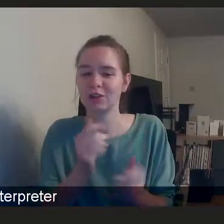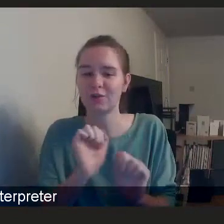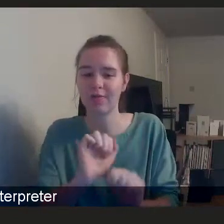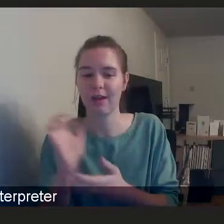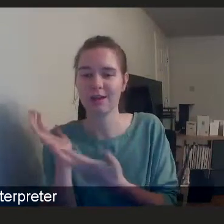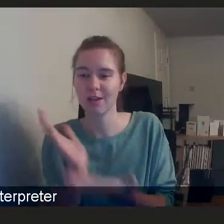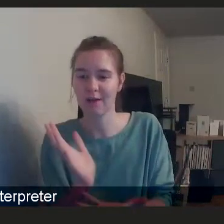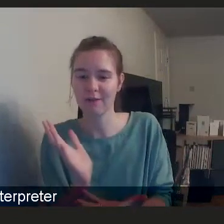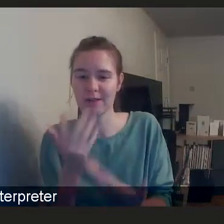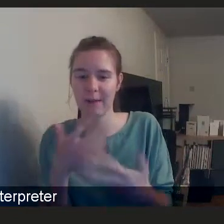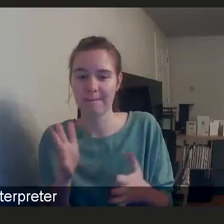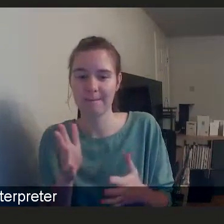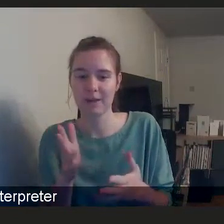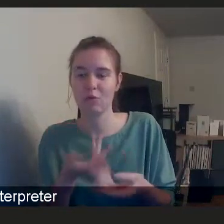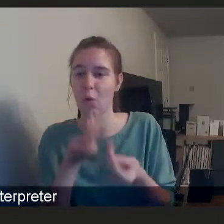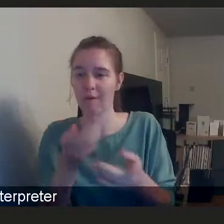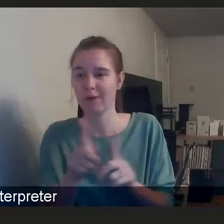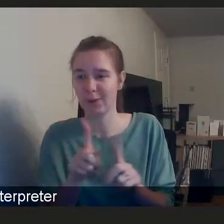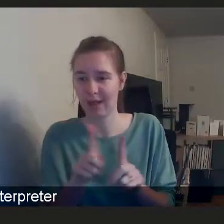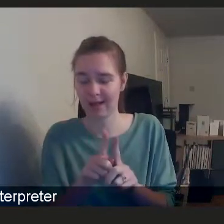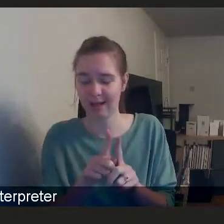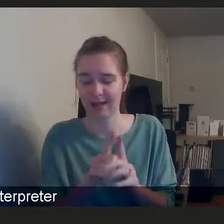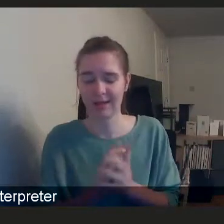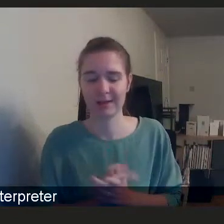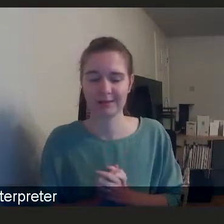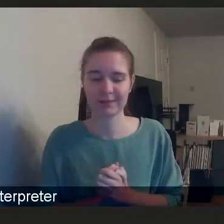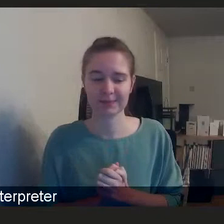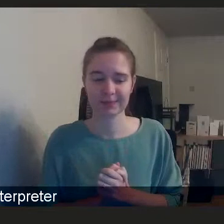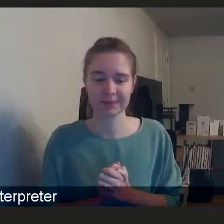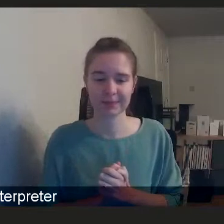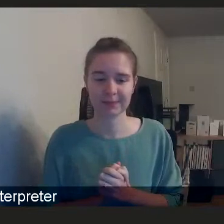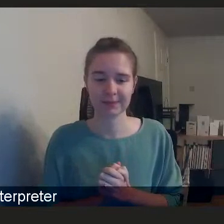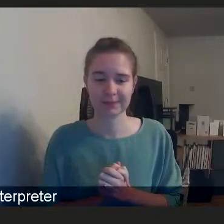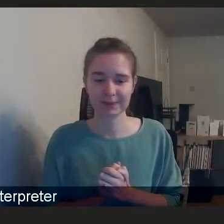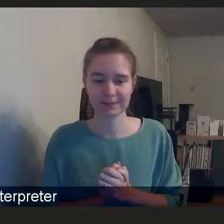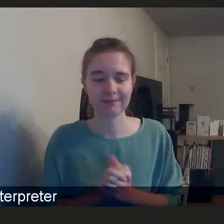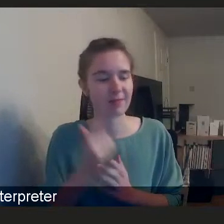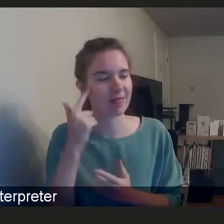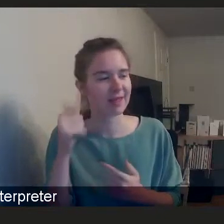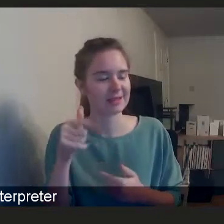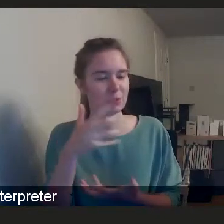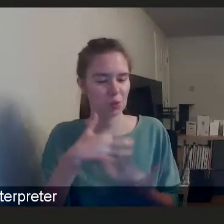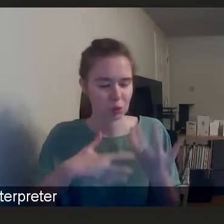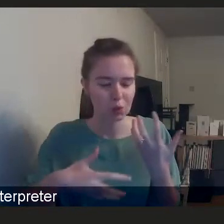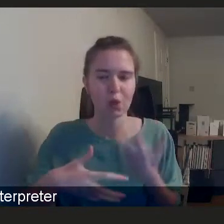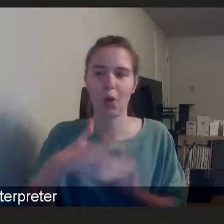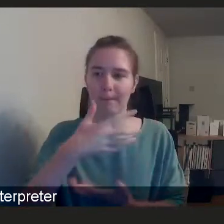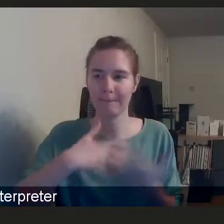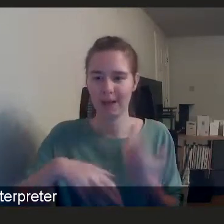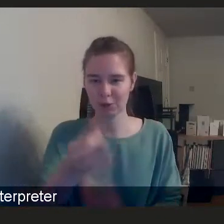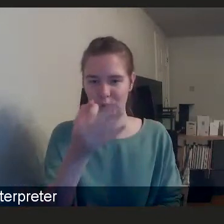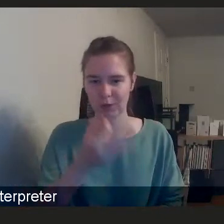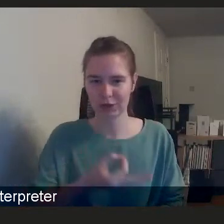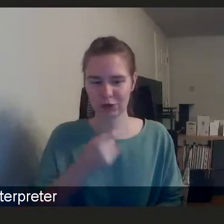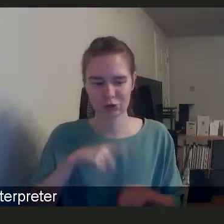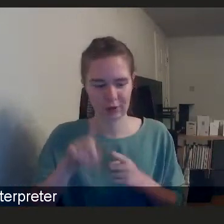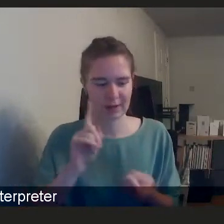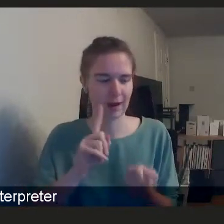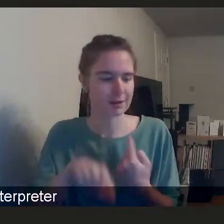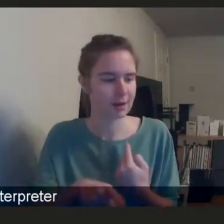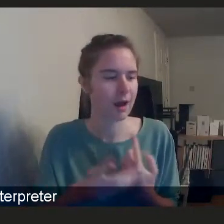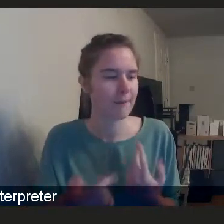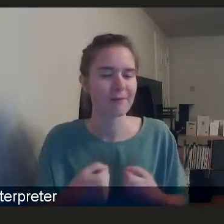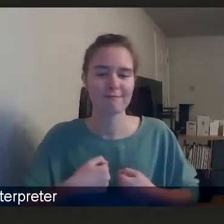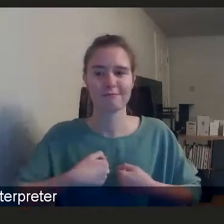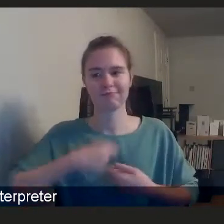that they've been able to offer out as well. I think, I mean, this is really complex. It's a really complex question to answer. But from our